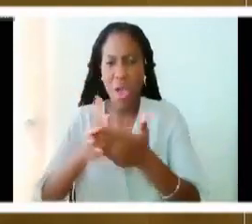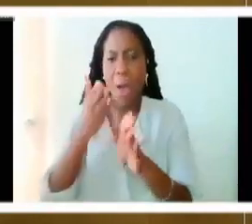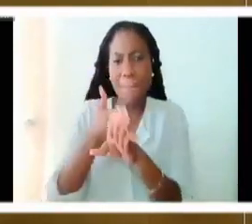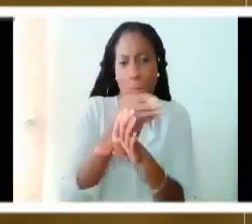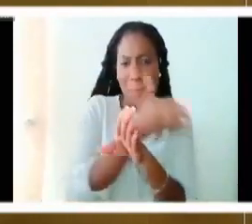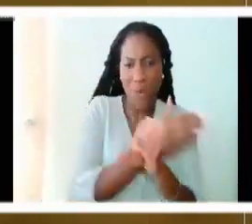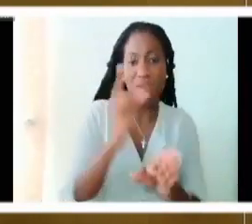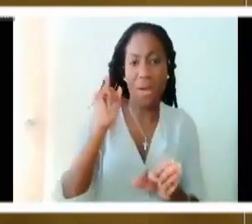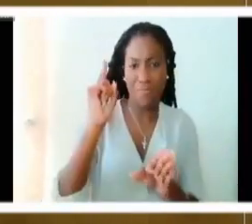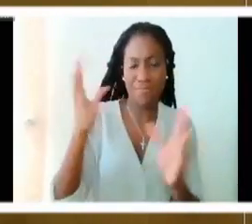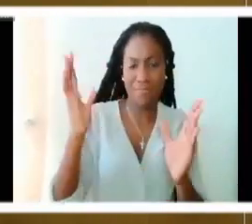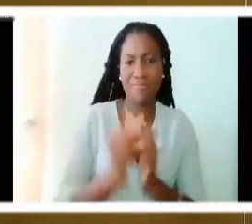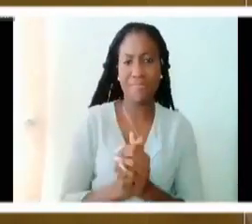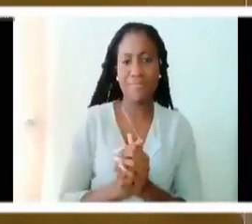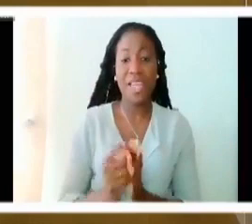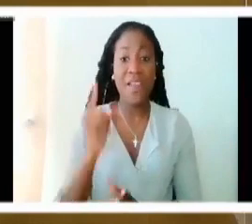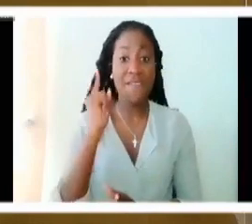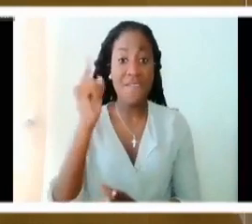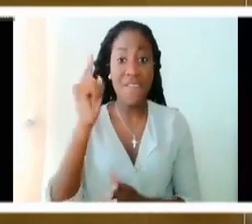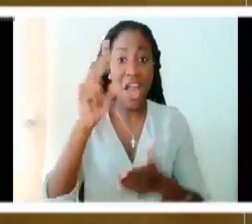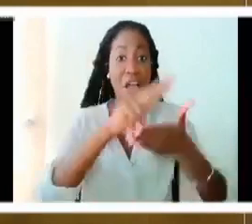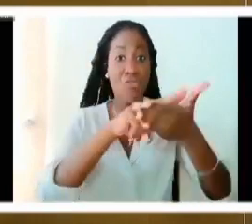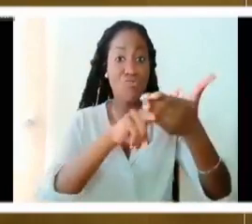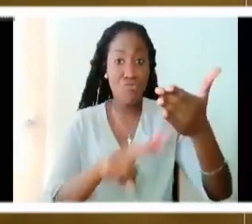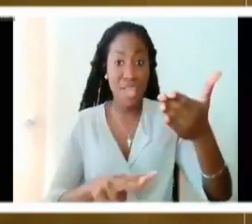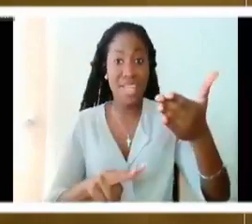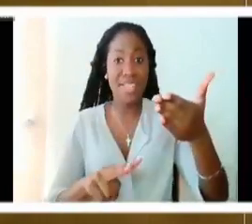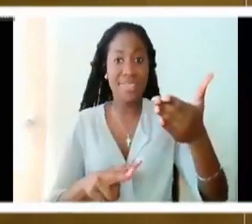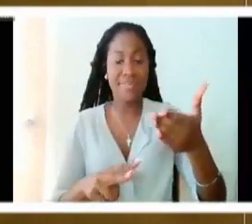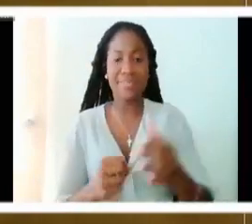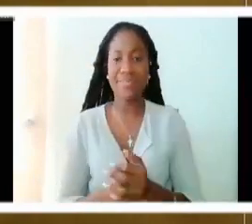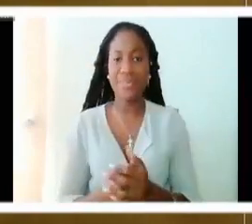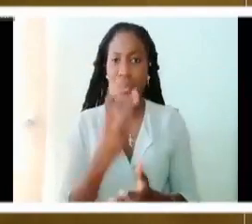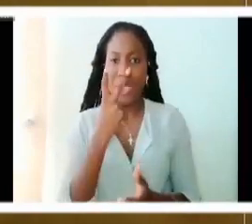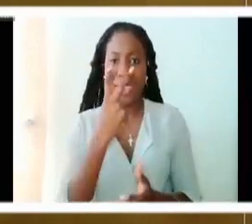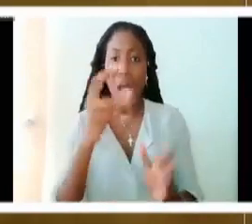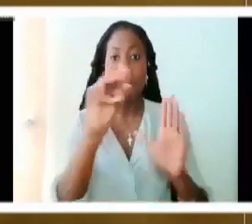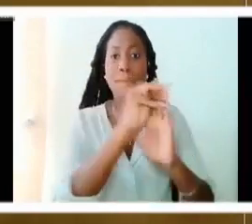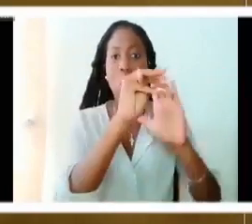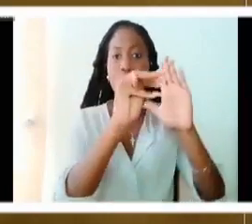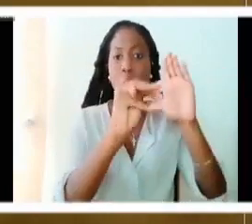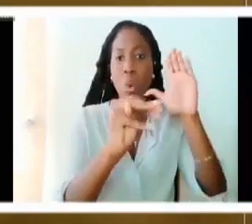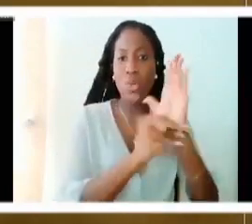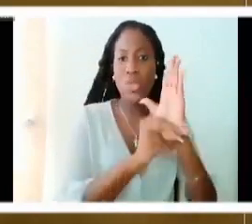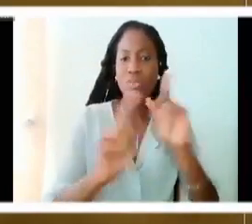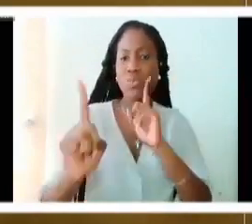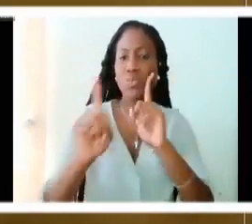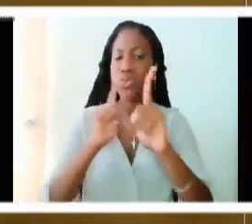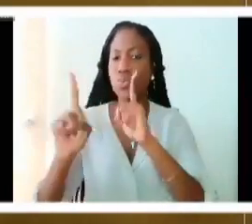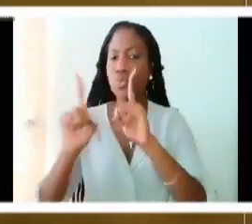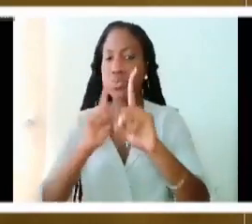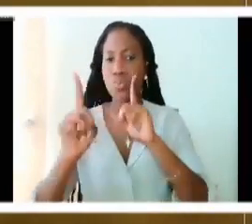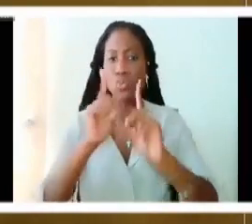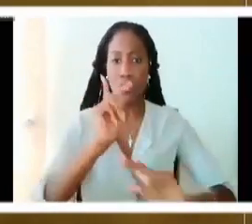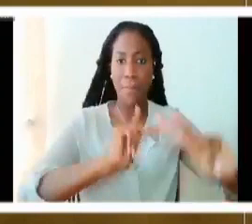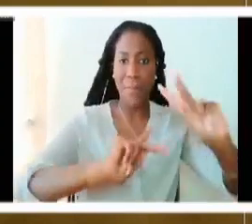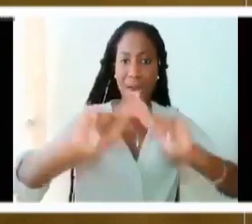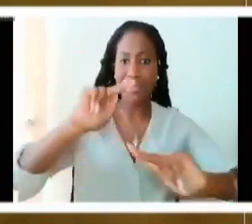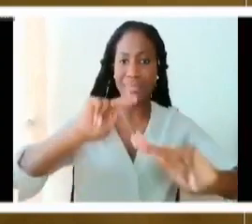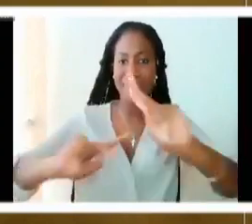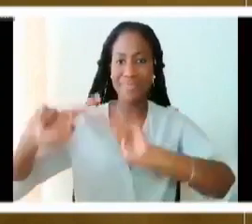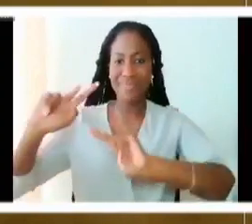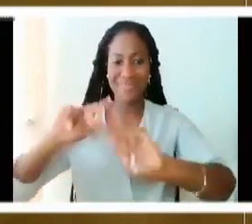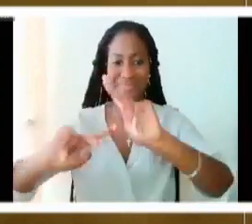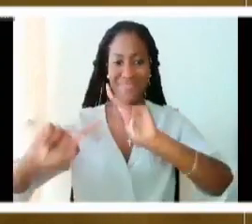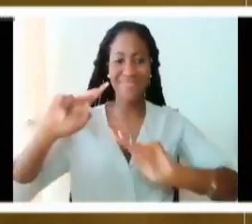first reading, we see Moses speaking to the people in the book of Deuteronomy. And he's